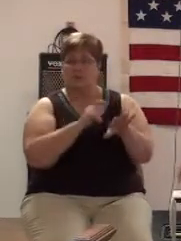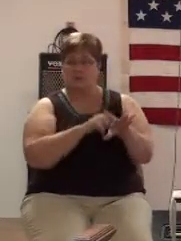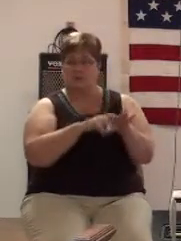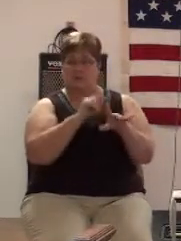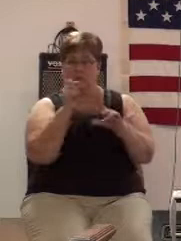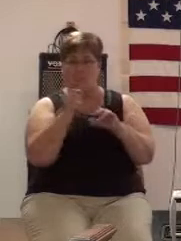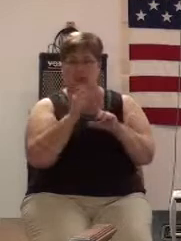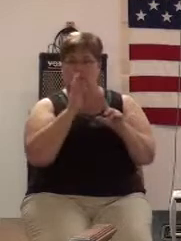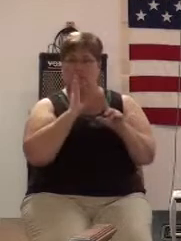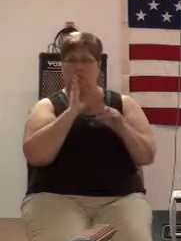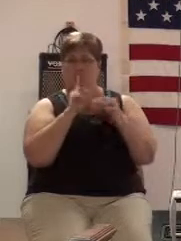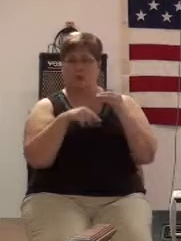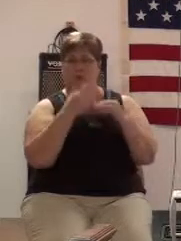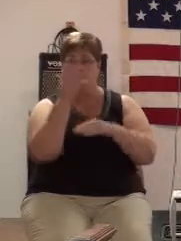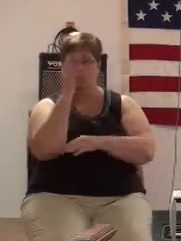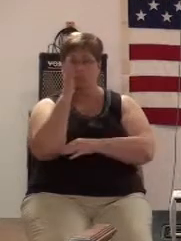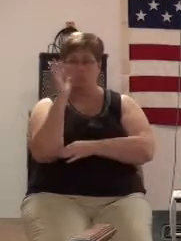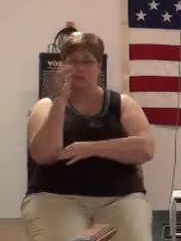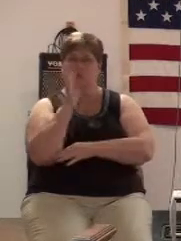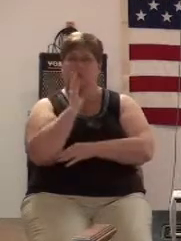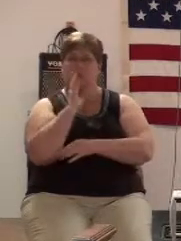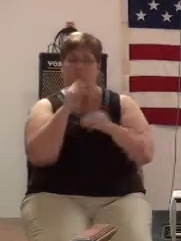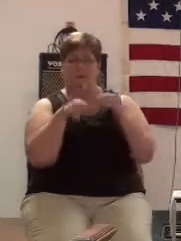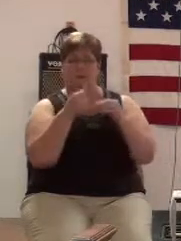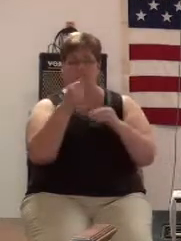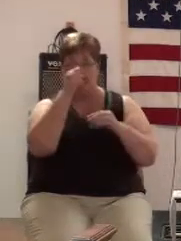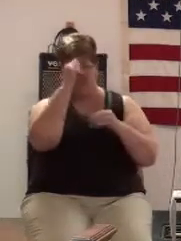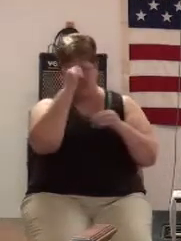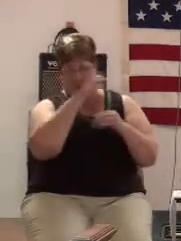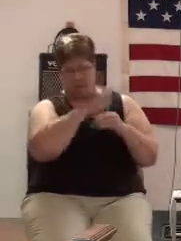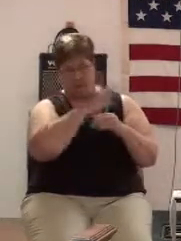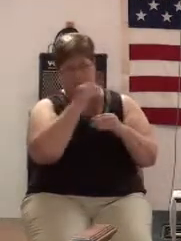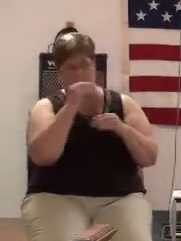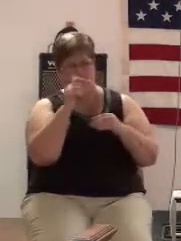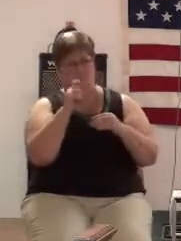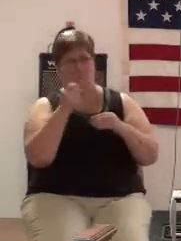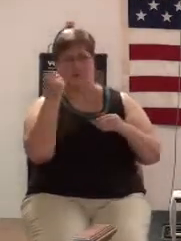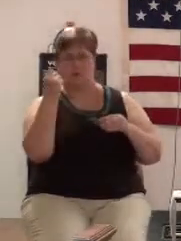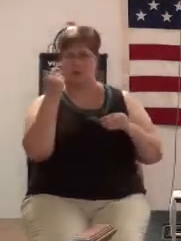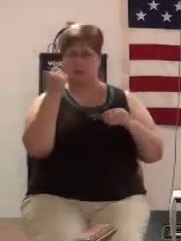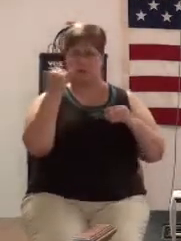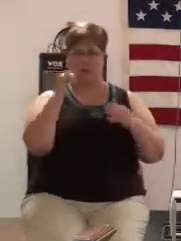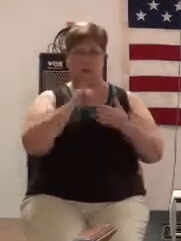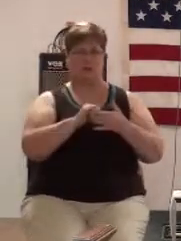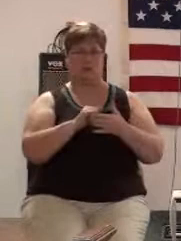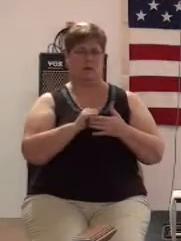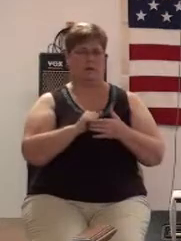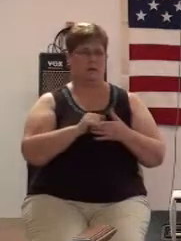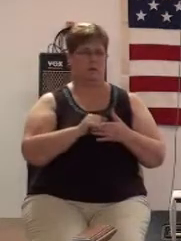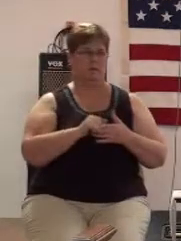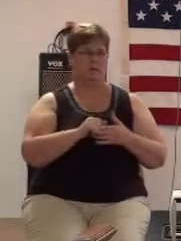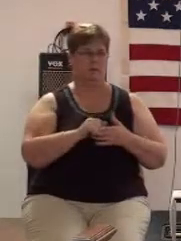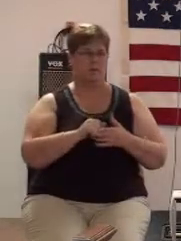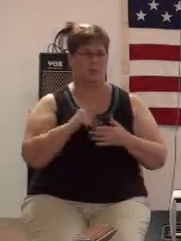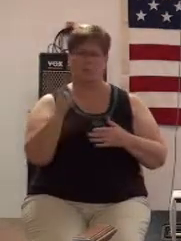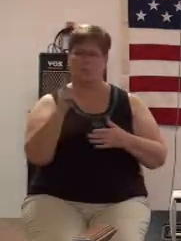when he talks about trees, he talks about men. And you have to understand that where this